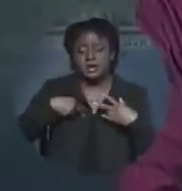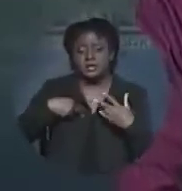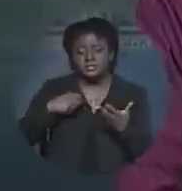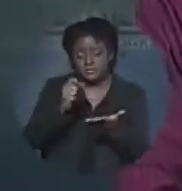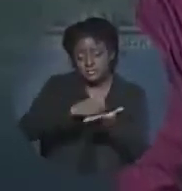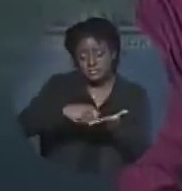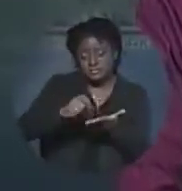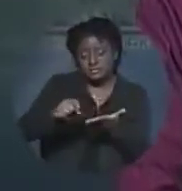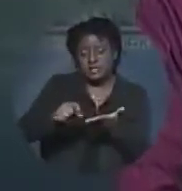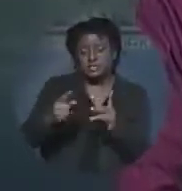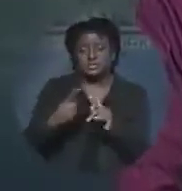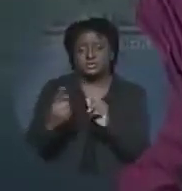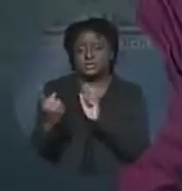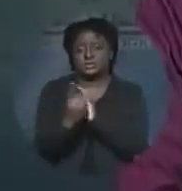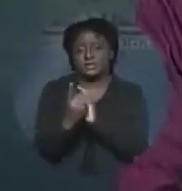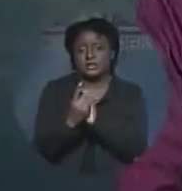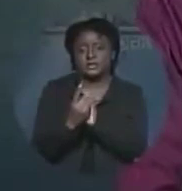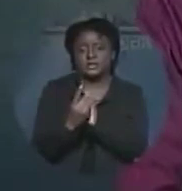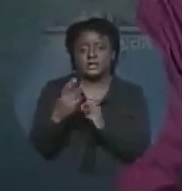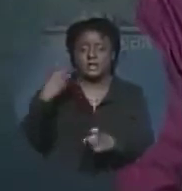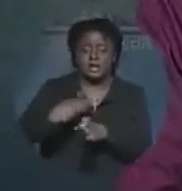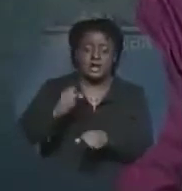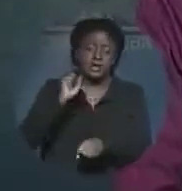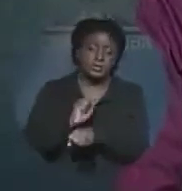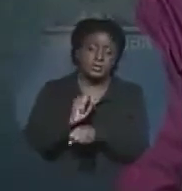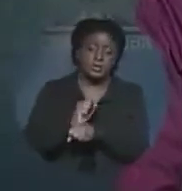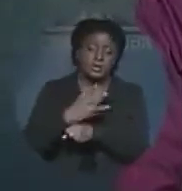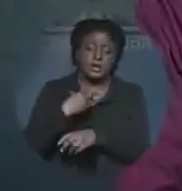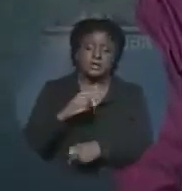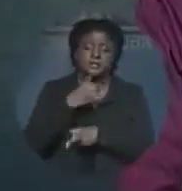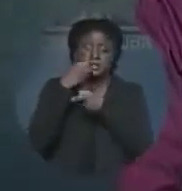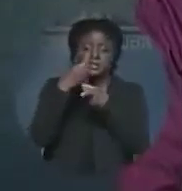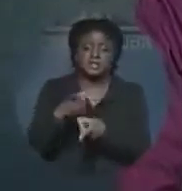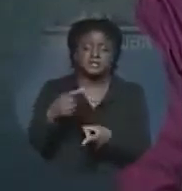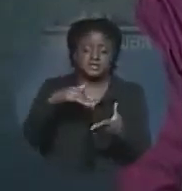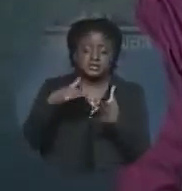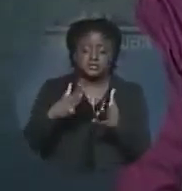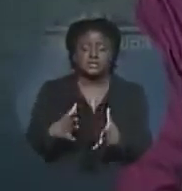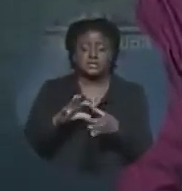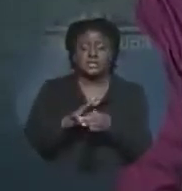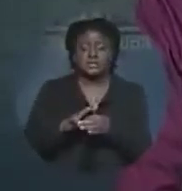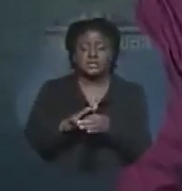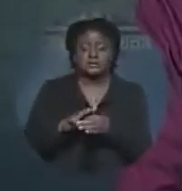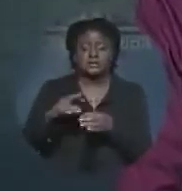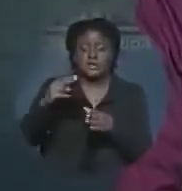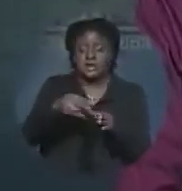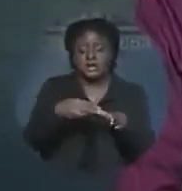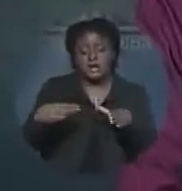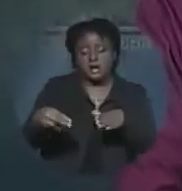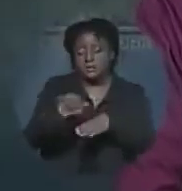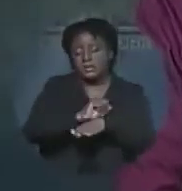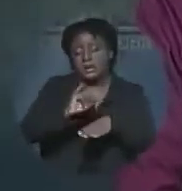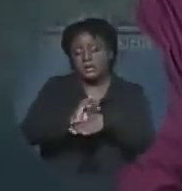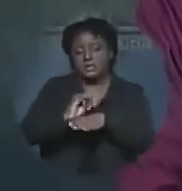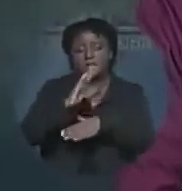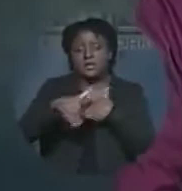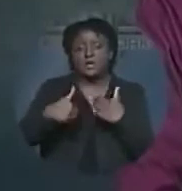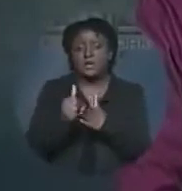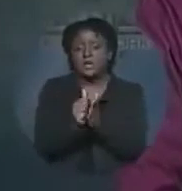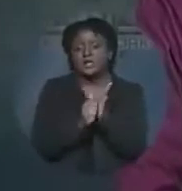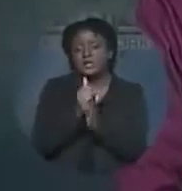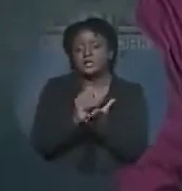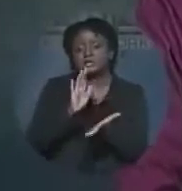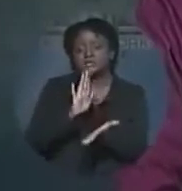striving for success through hard work and dedication, students of the Harbor Island All-Age School were recognized for their academic achievements. Here's that